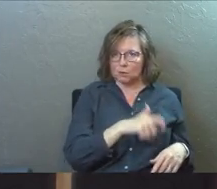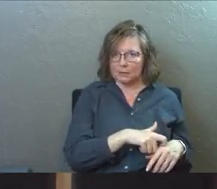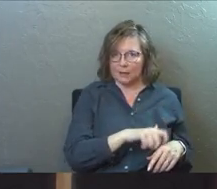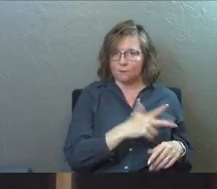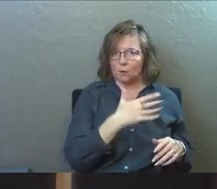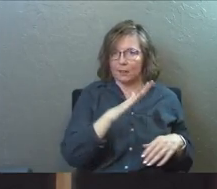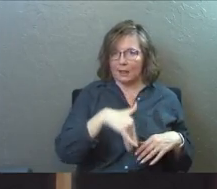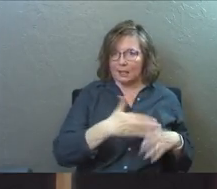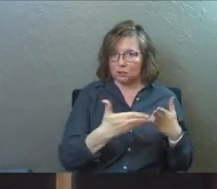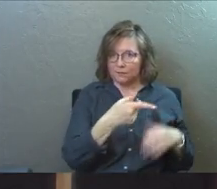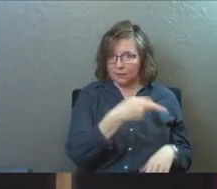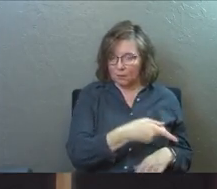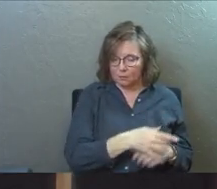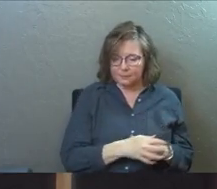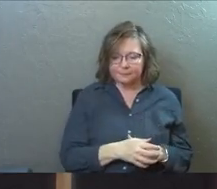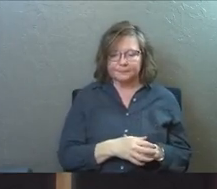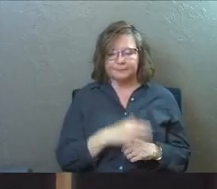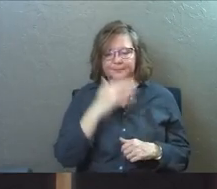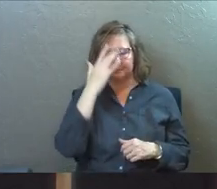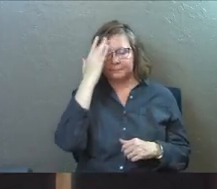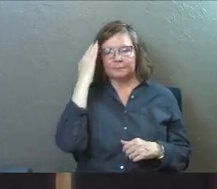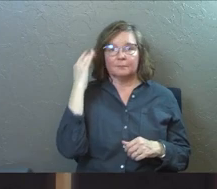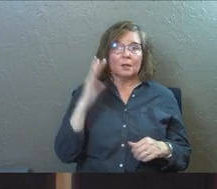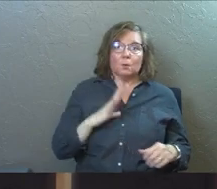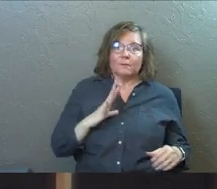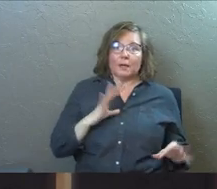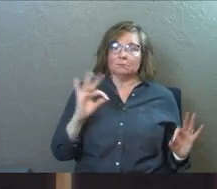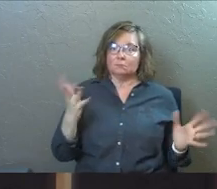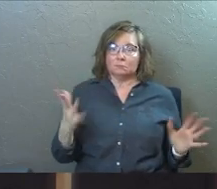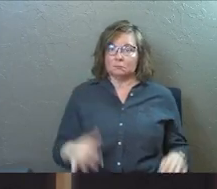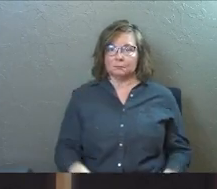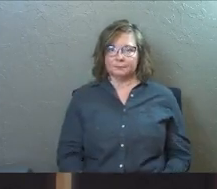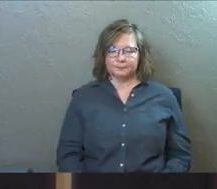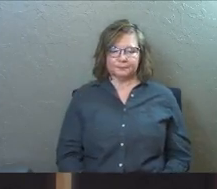third time for the late service there. And it was fine.